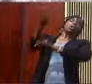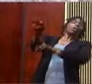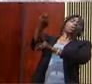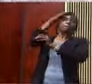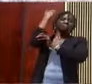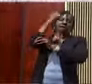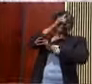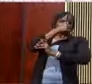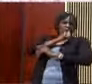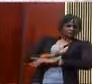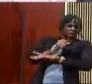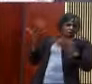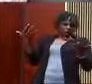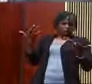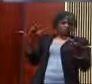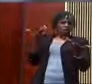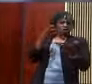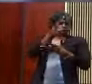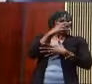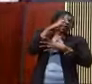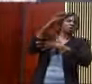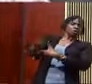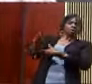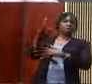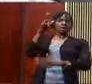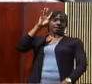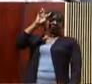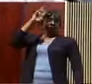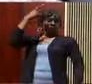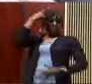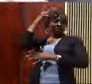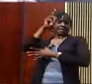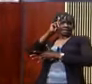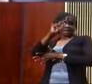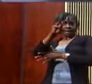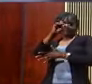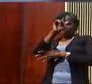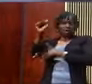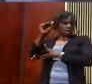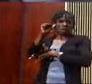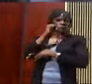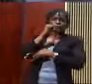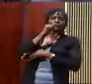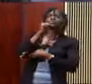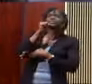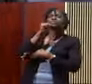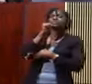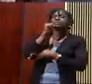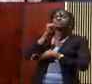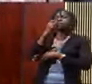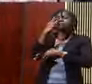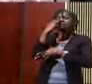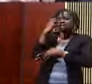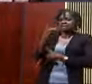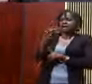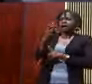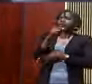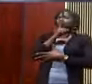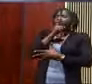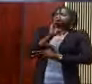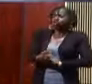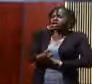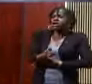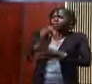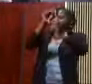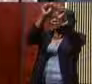and pain of those who are suffering. Kamala, don't fall for the political okey-doke. Don't deny the reality